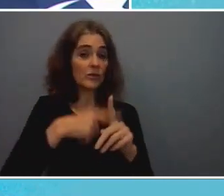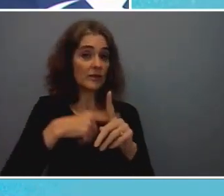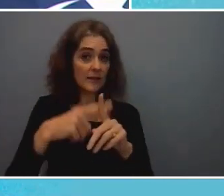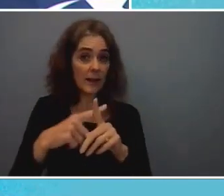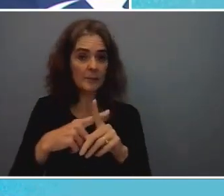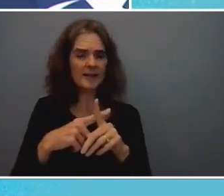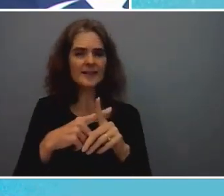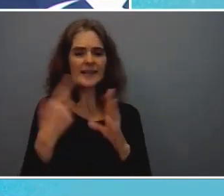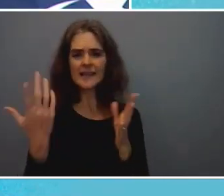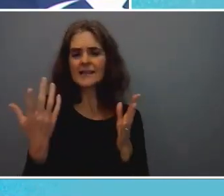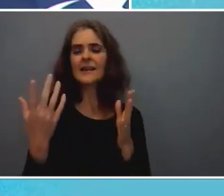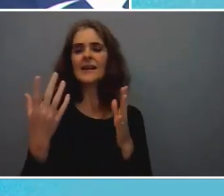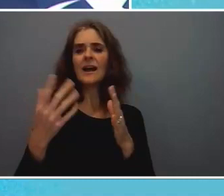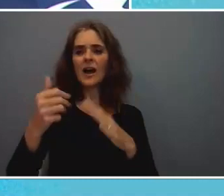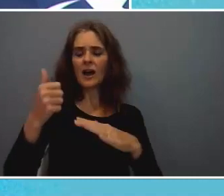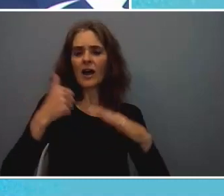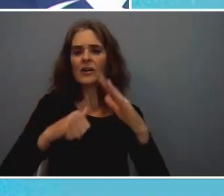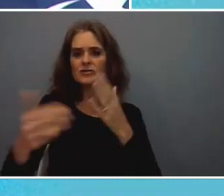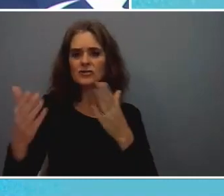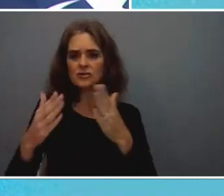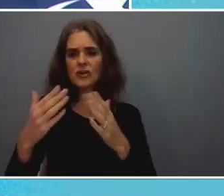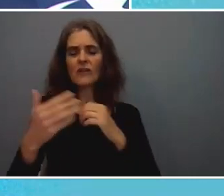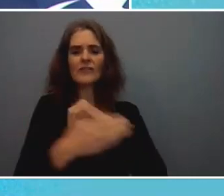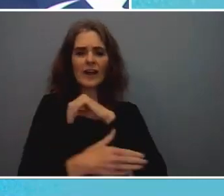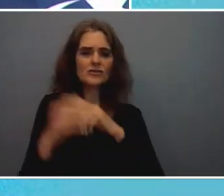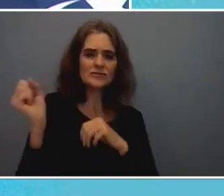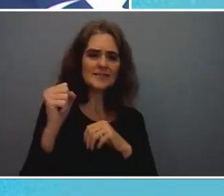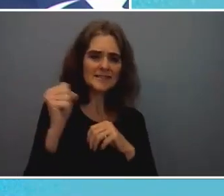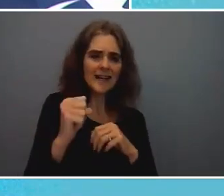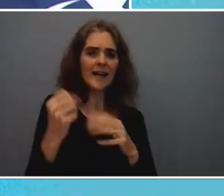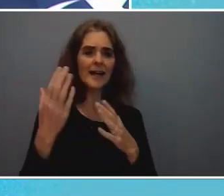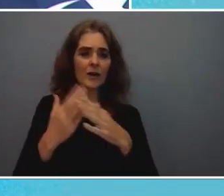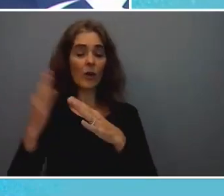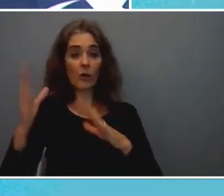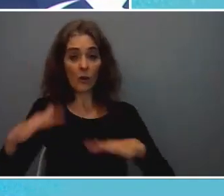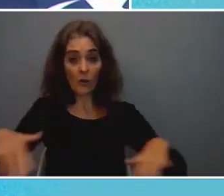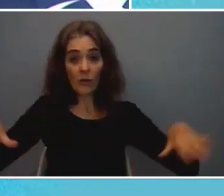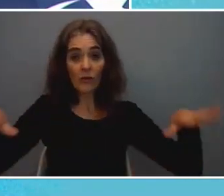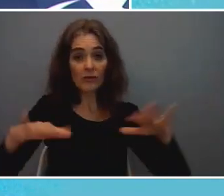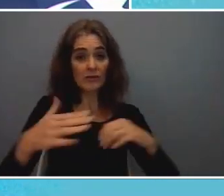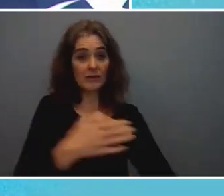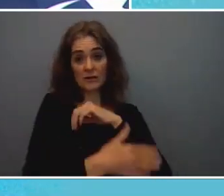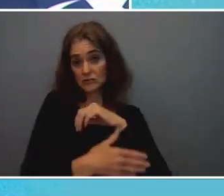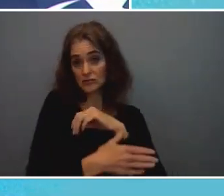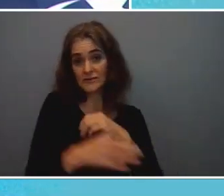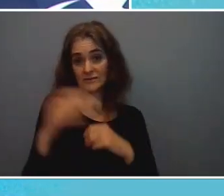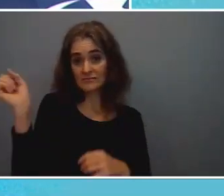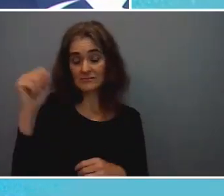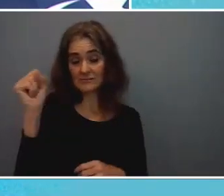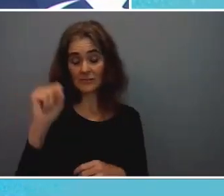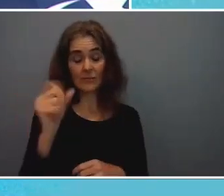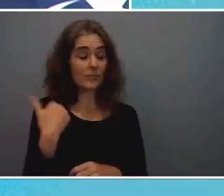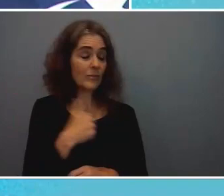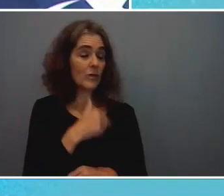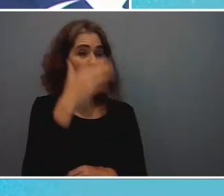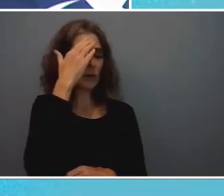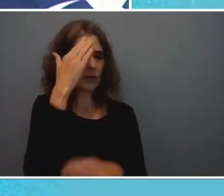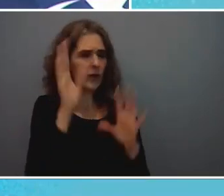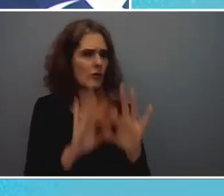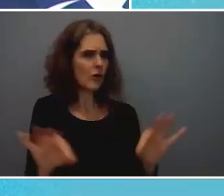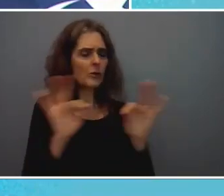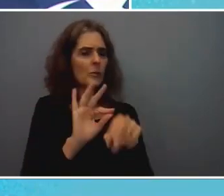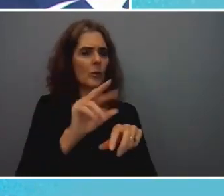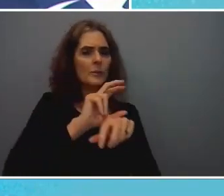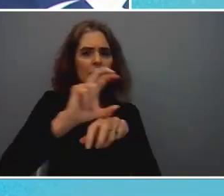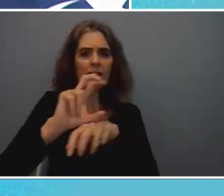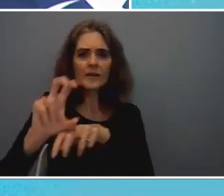even more so in developing countries um we know that there are important investments being made in